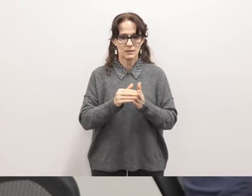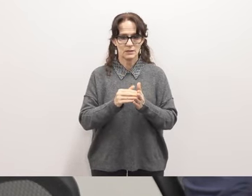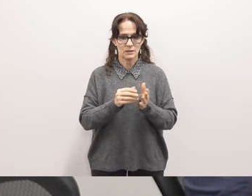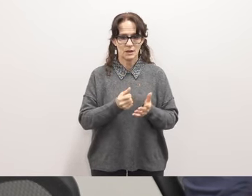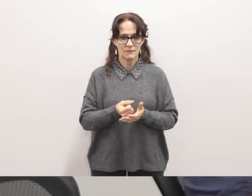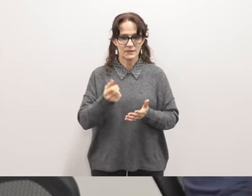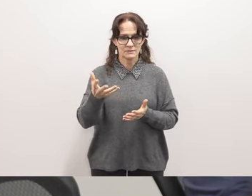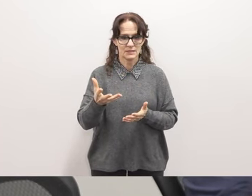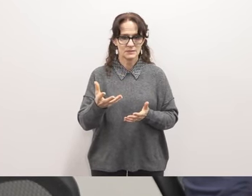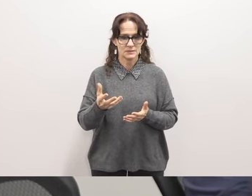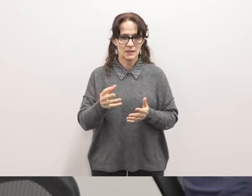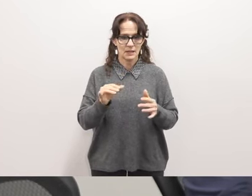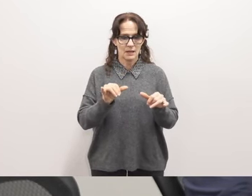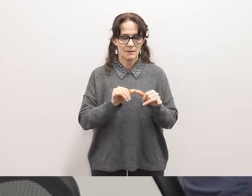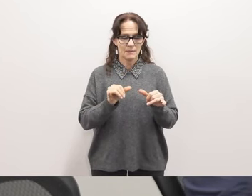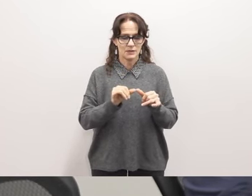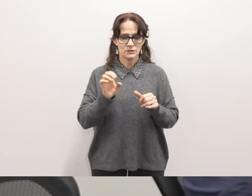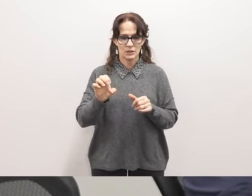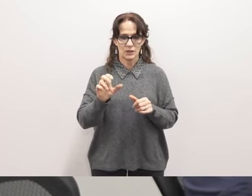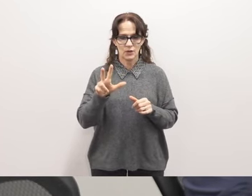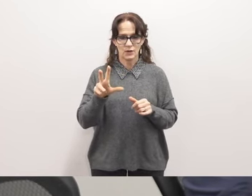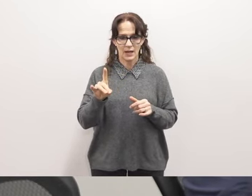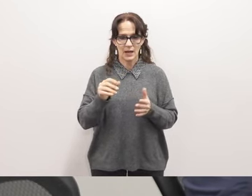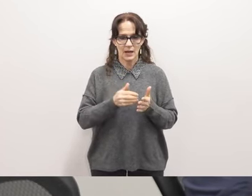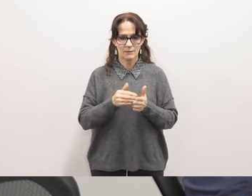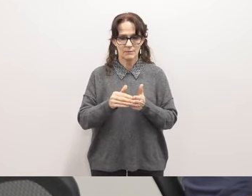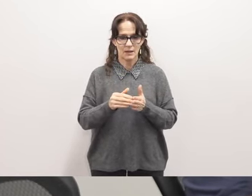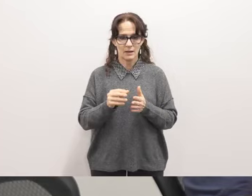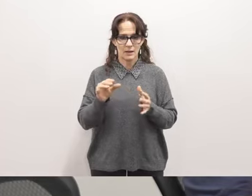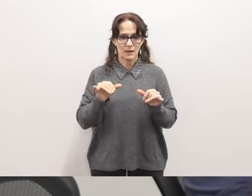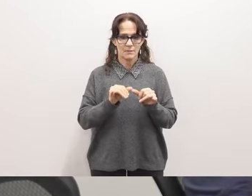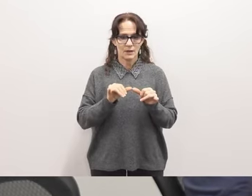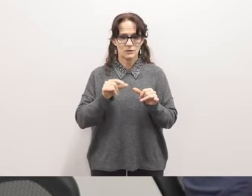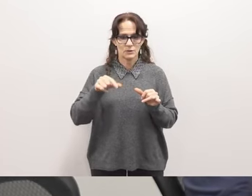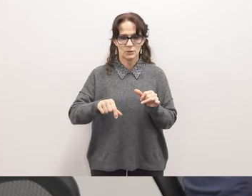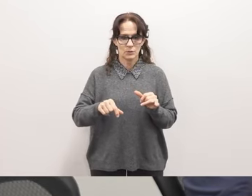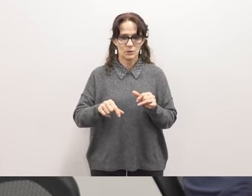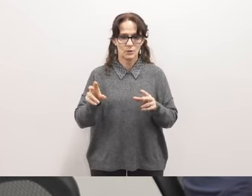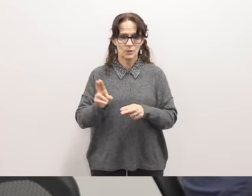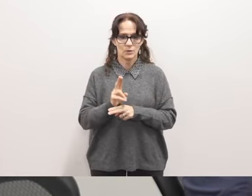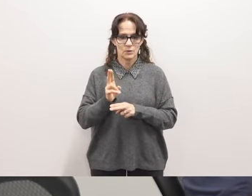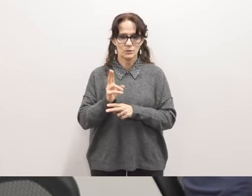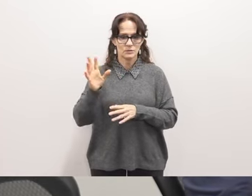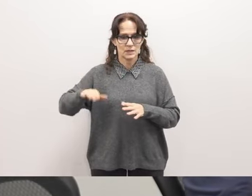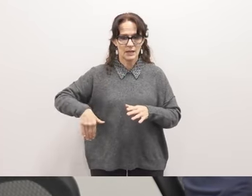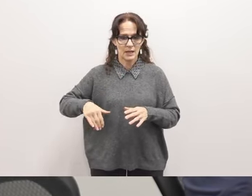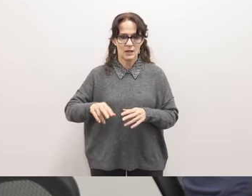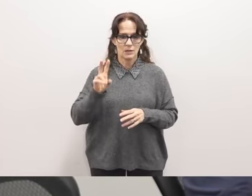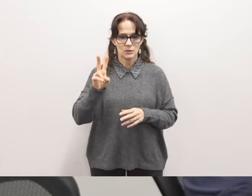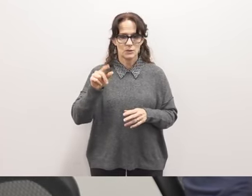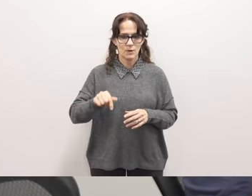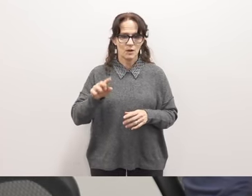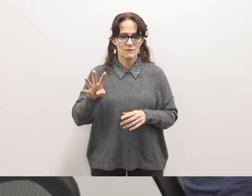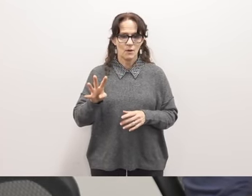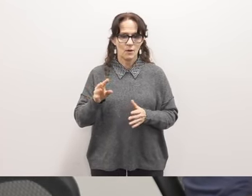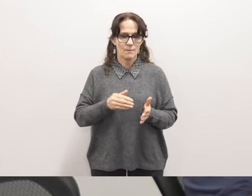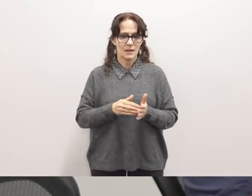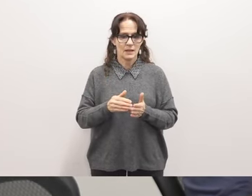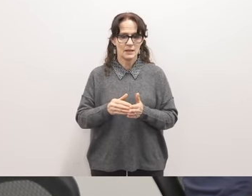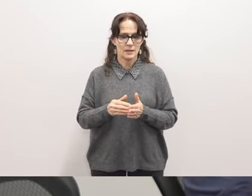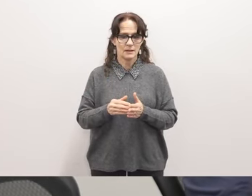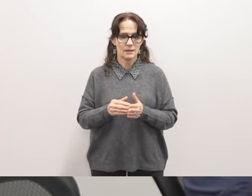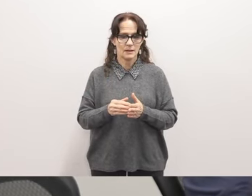measure e 38 million and measure q because there hadn't been a whole lot of expense yet 2.4 million and then